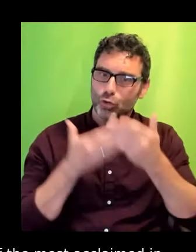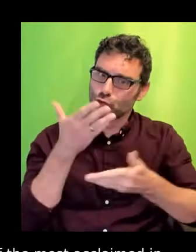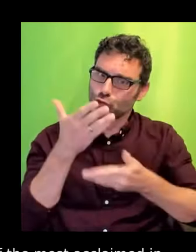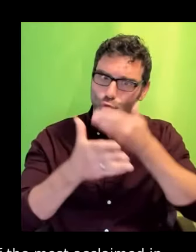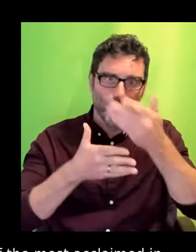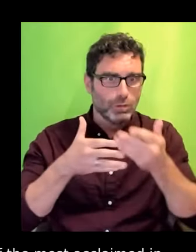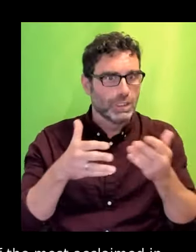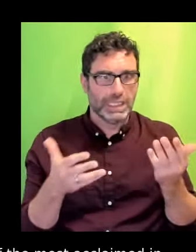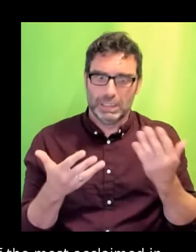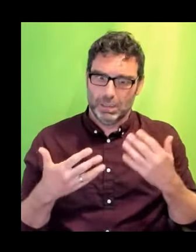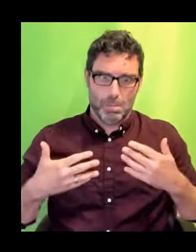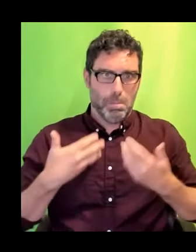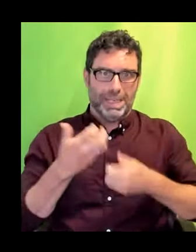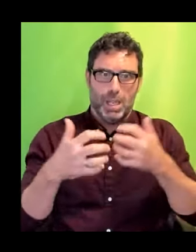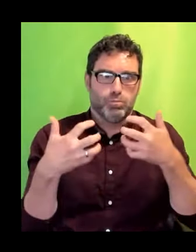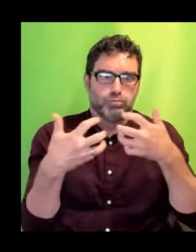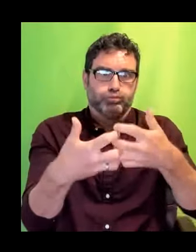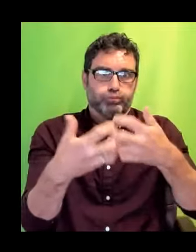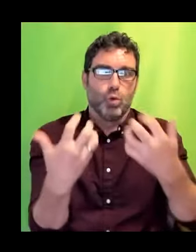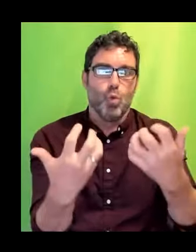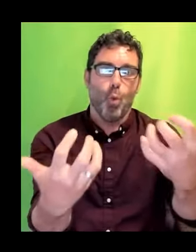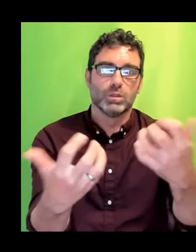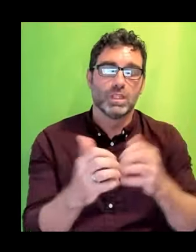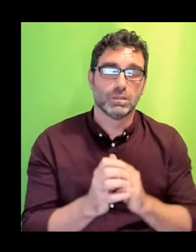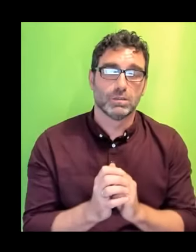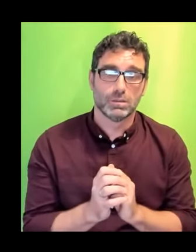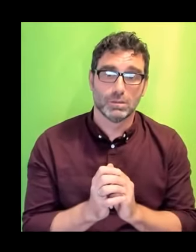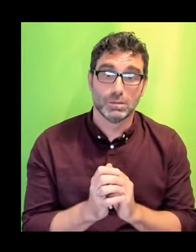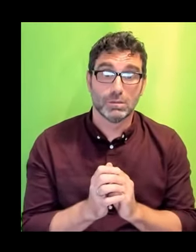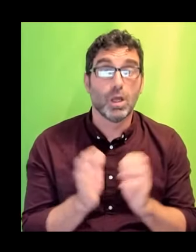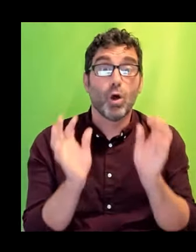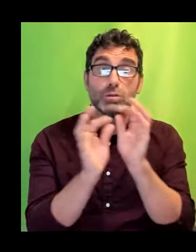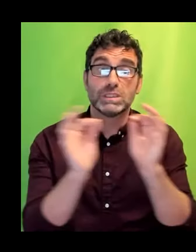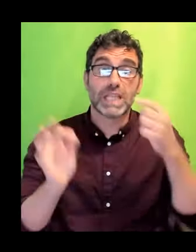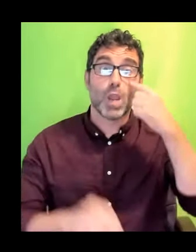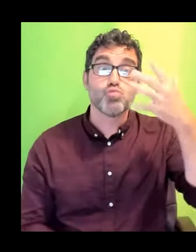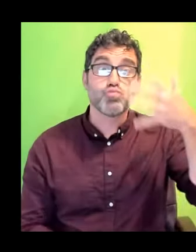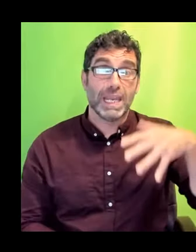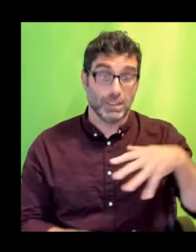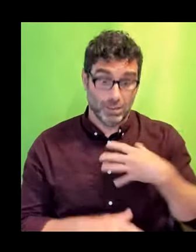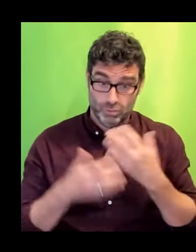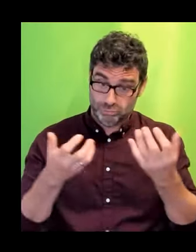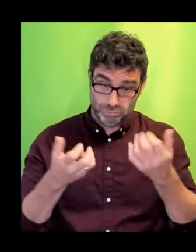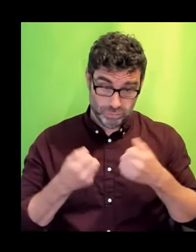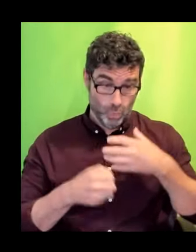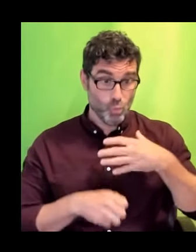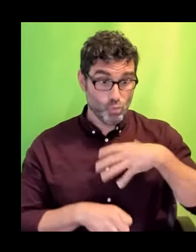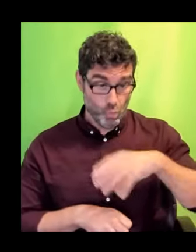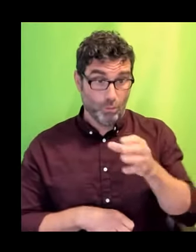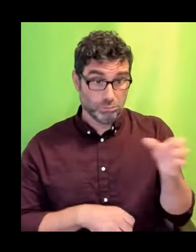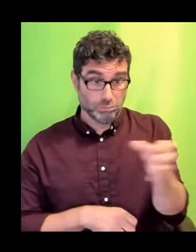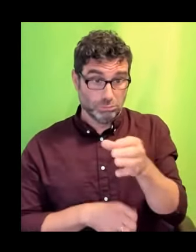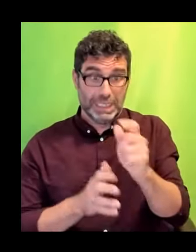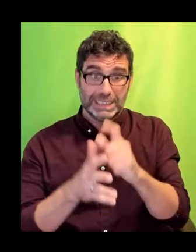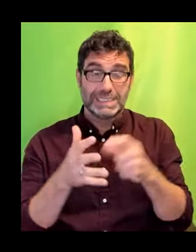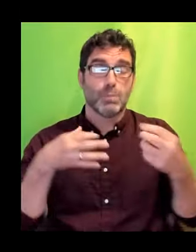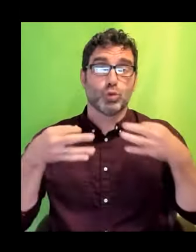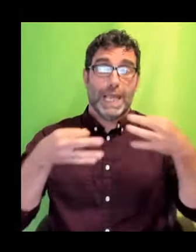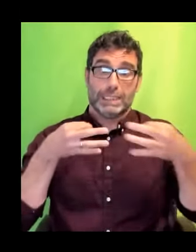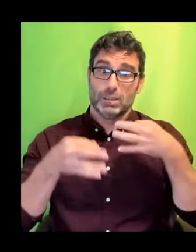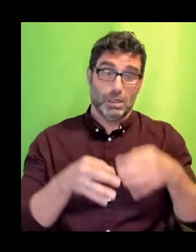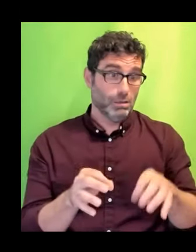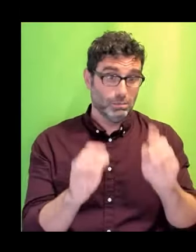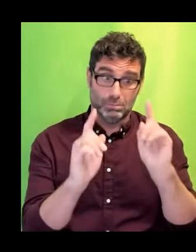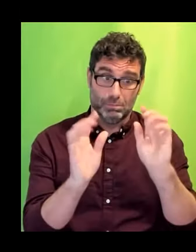who at least took that step of employing a disabled actor in the first place. The problem is we do not empower